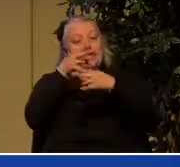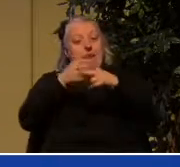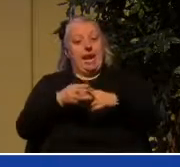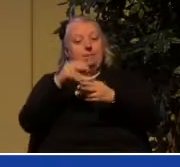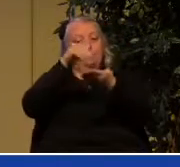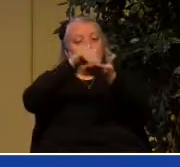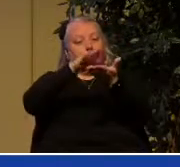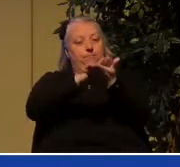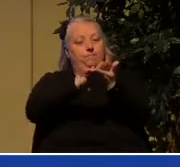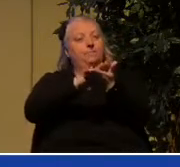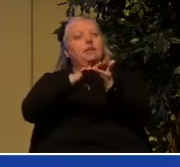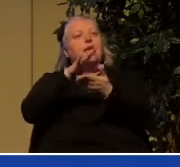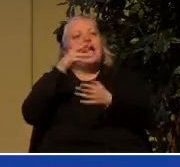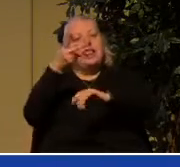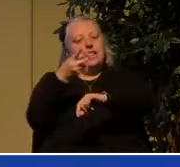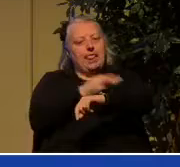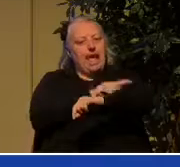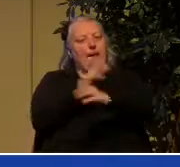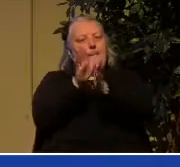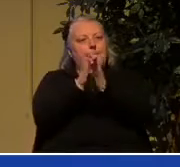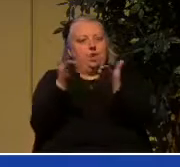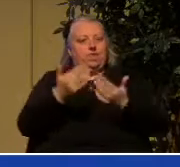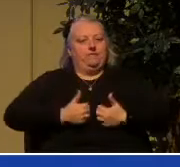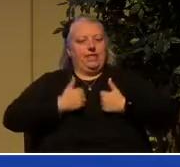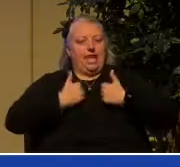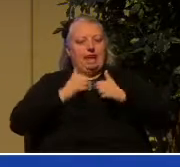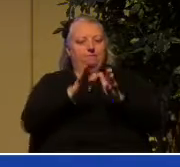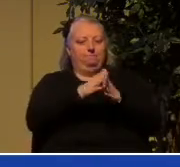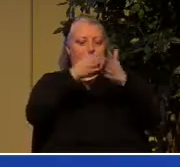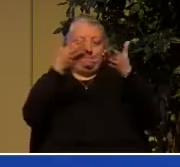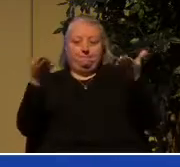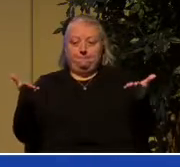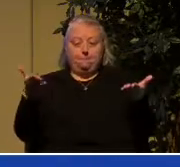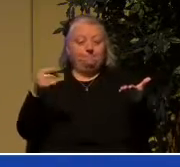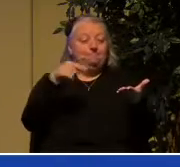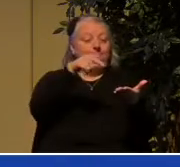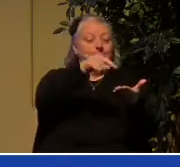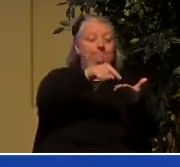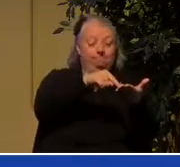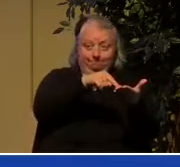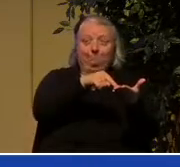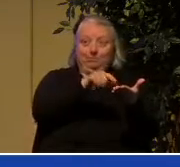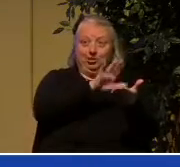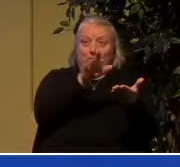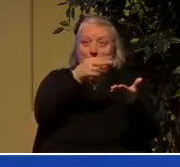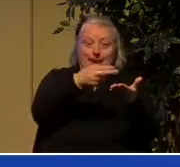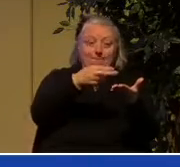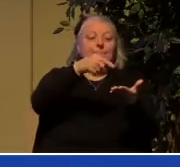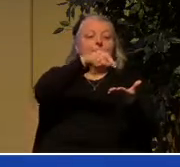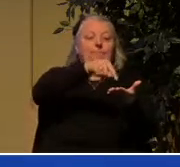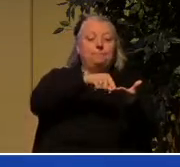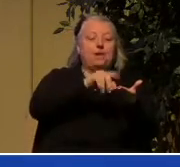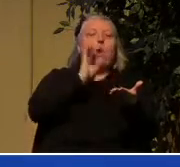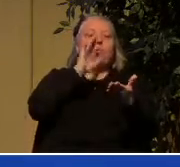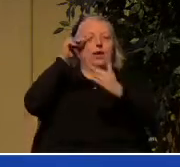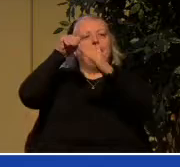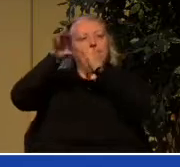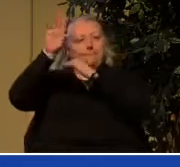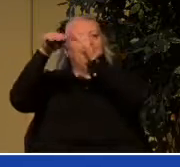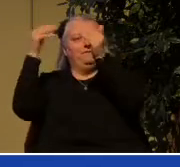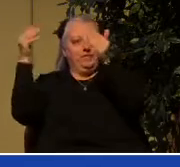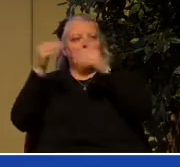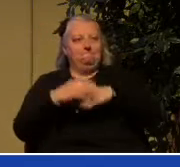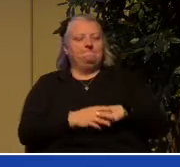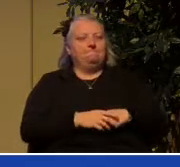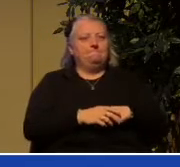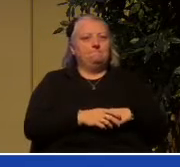that doesn't mean that unless we've got it all together we have no chance of going into the new